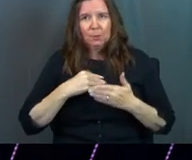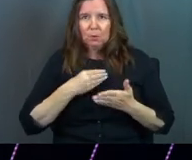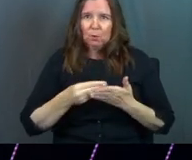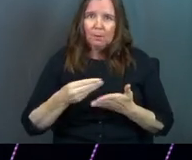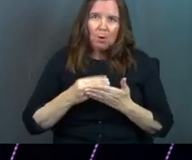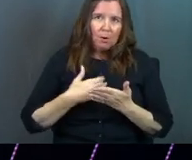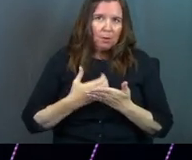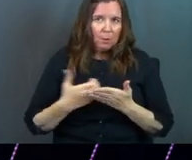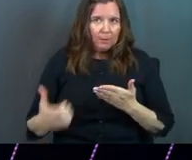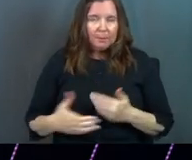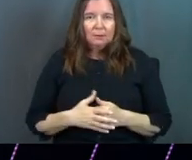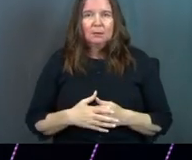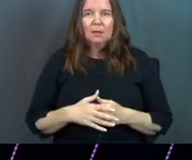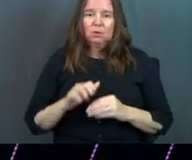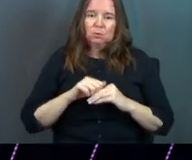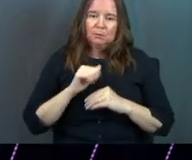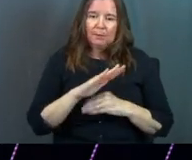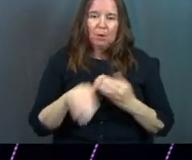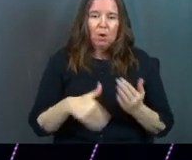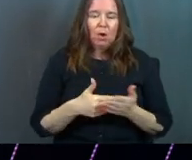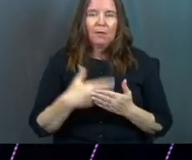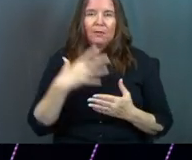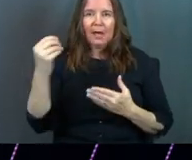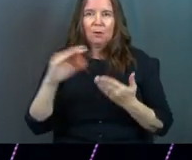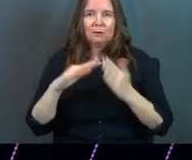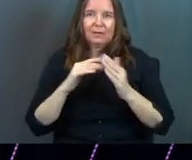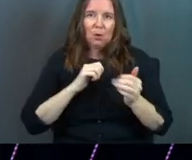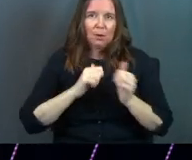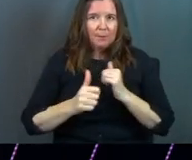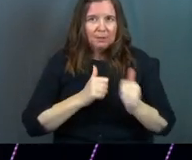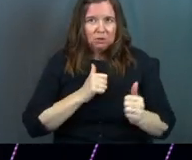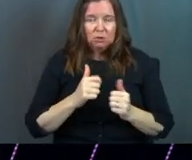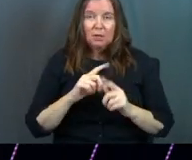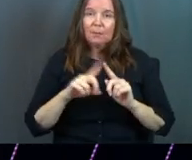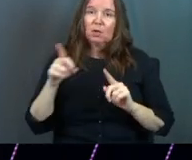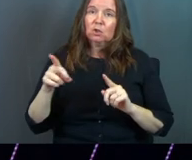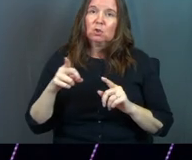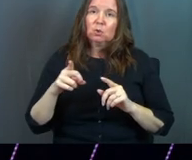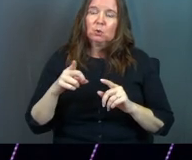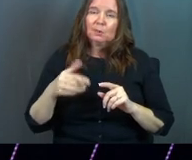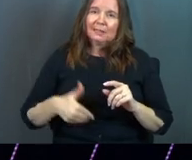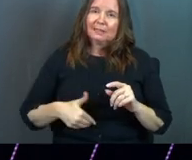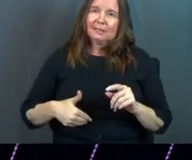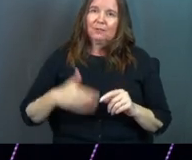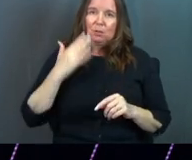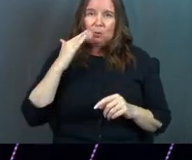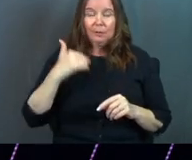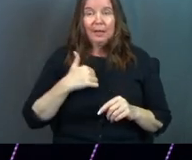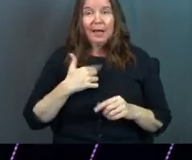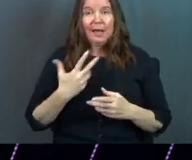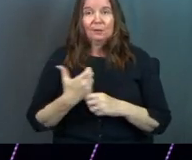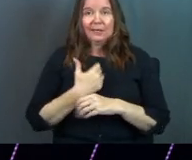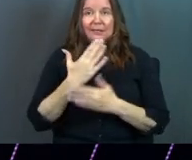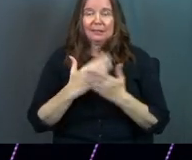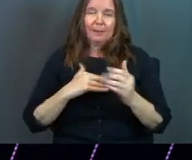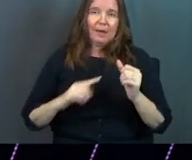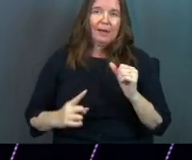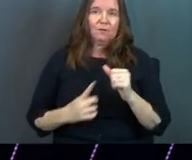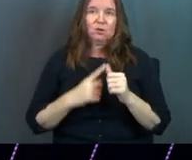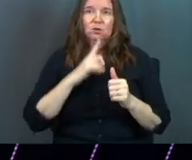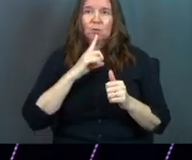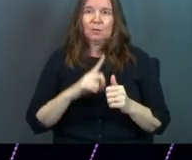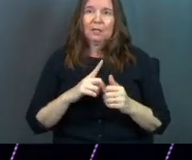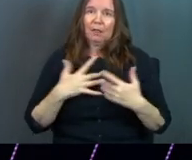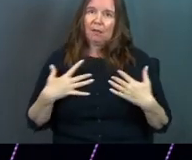bought all the equipment, and you sent me on all the out-of-town competitions, but you instinctively knew that I was gaining some of my first